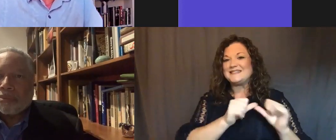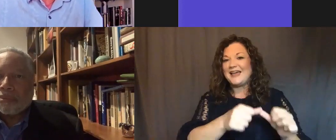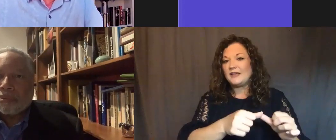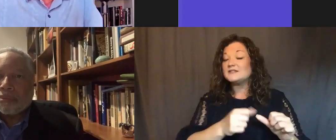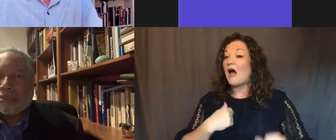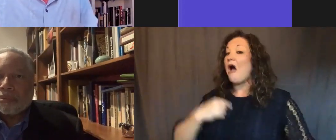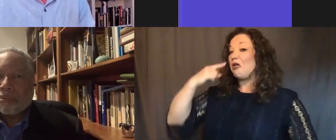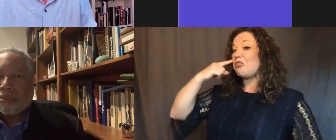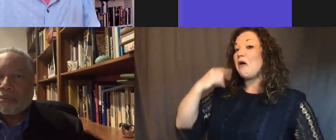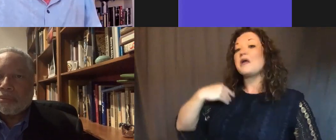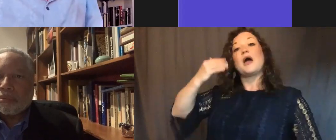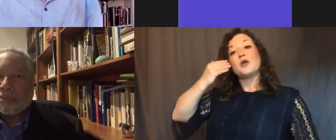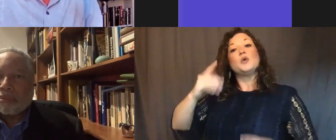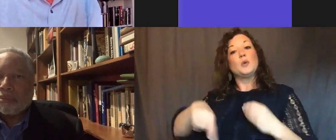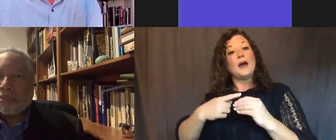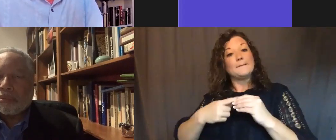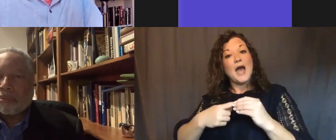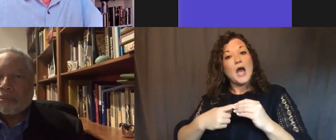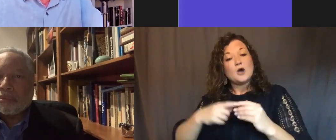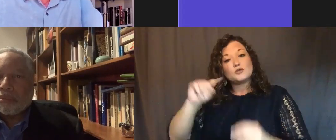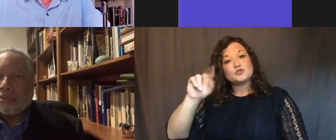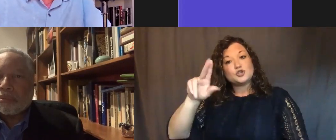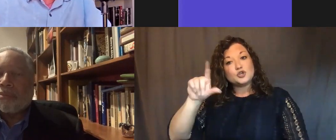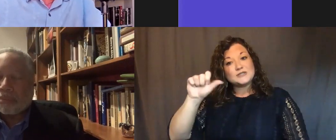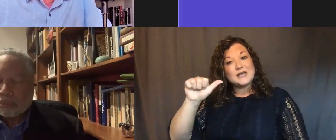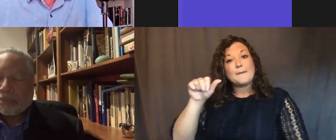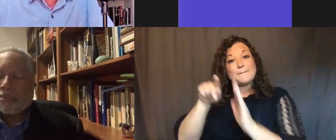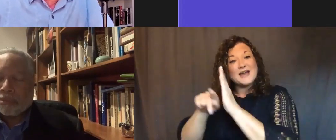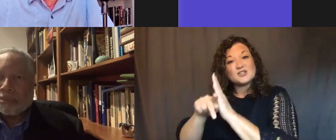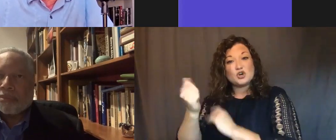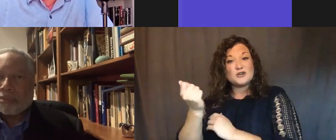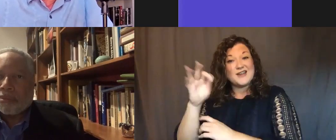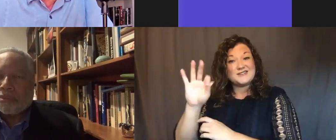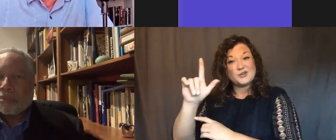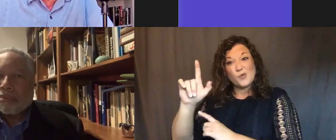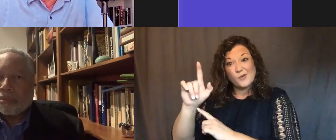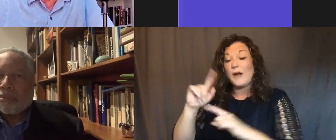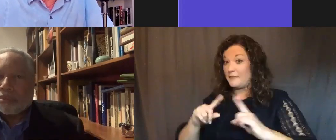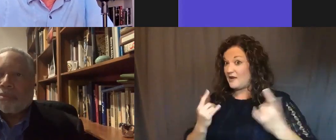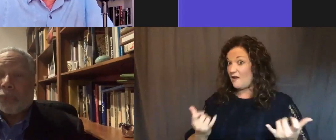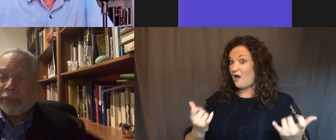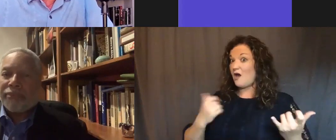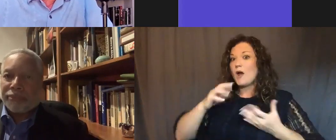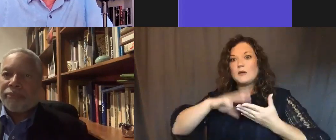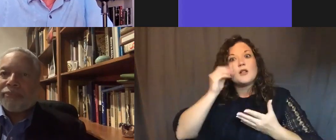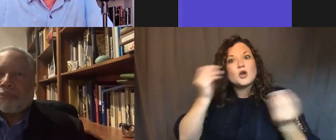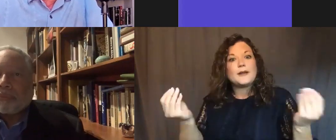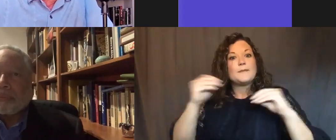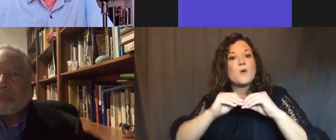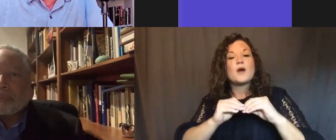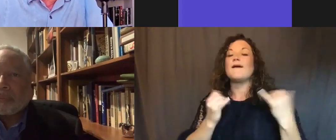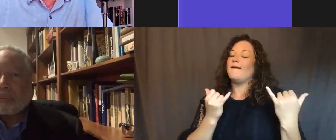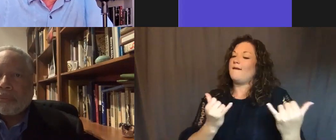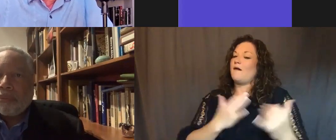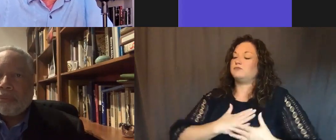something about the Tulsa massacre of 1921, but I'm learning a lot more today. And it makes me appreciate